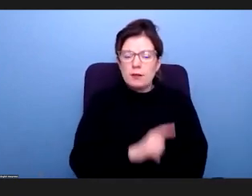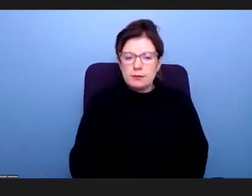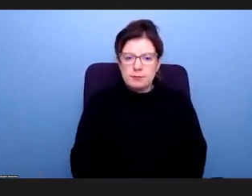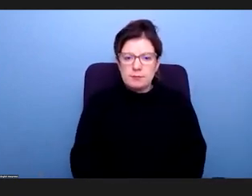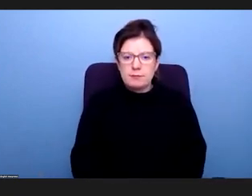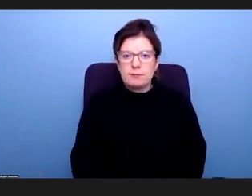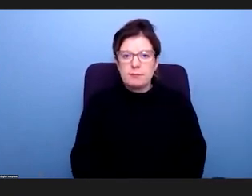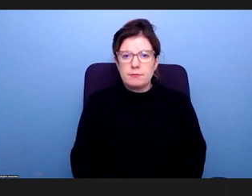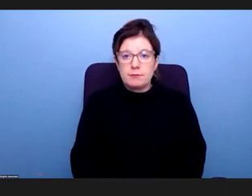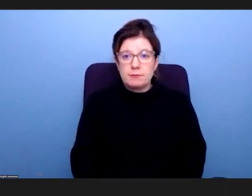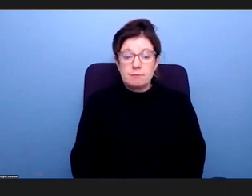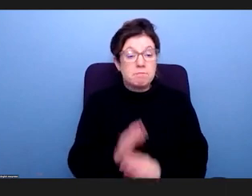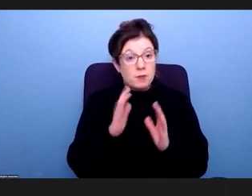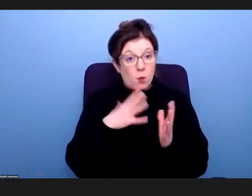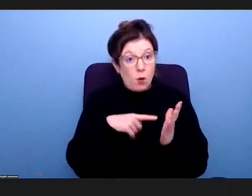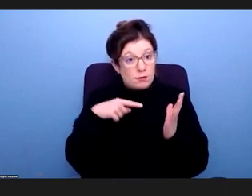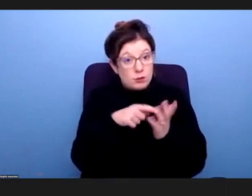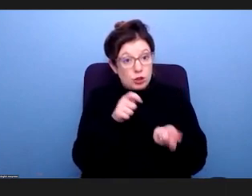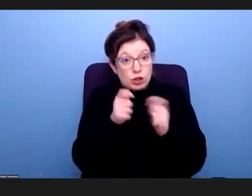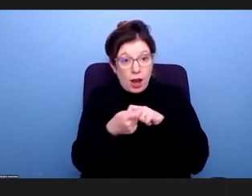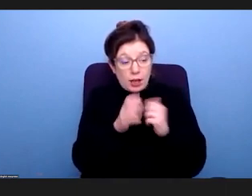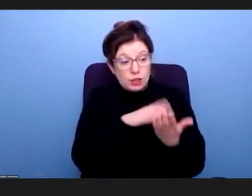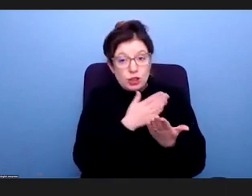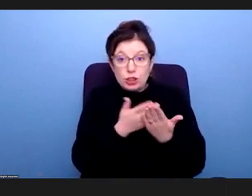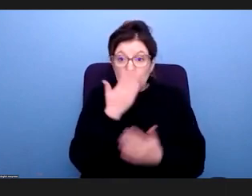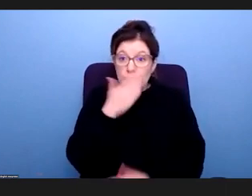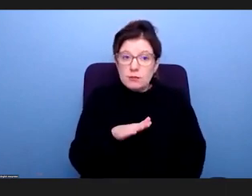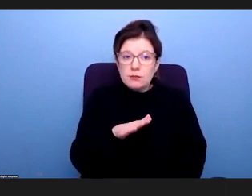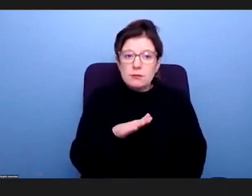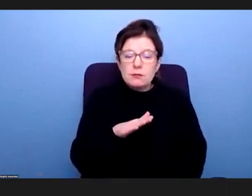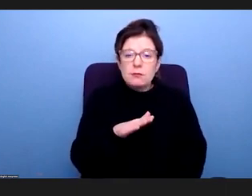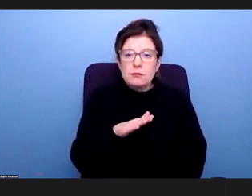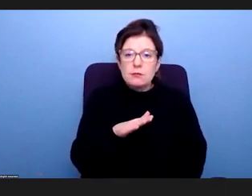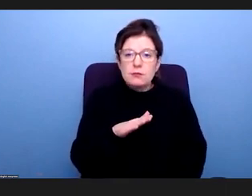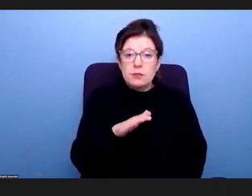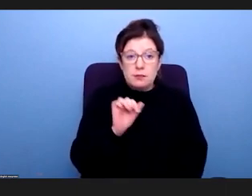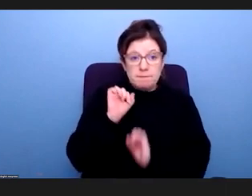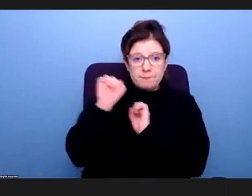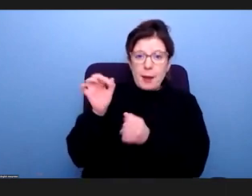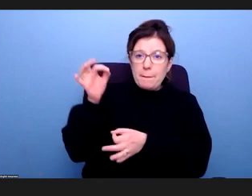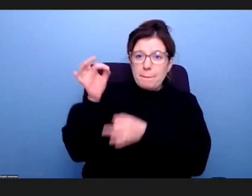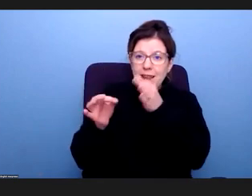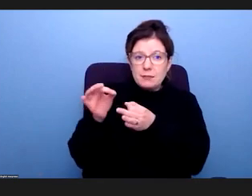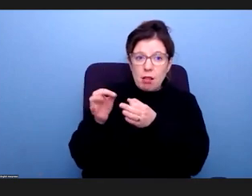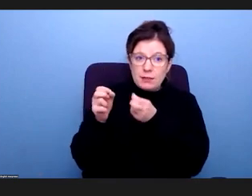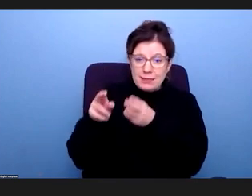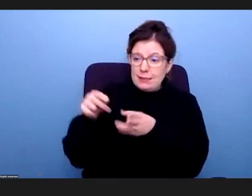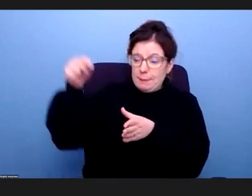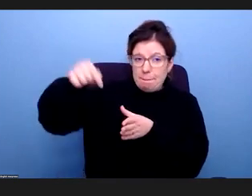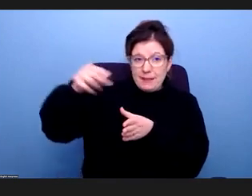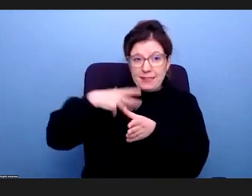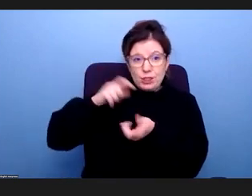And how we change that is, I think we need to sort of change the political system that is